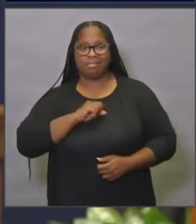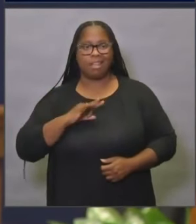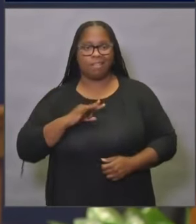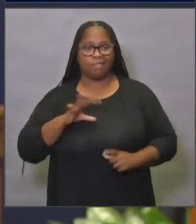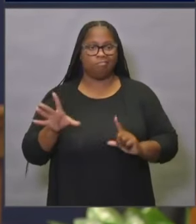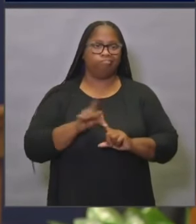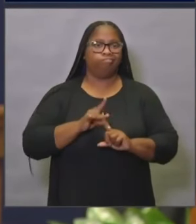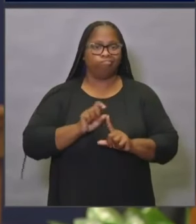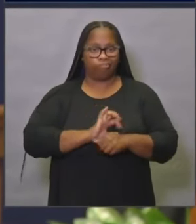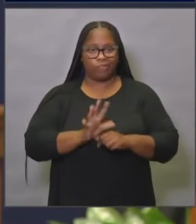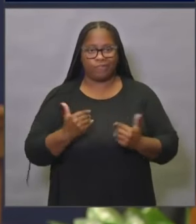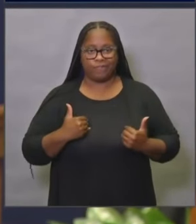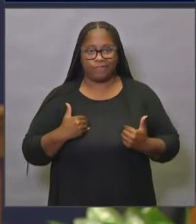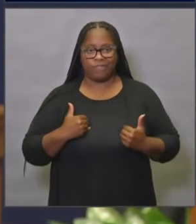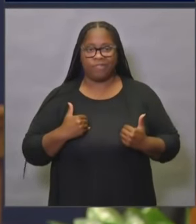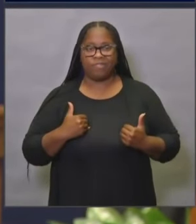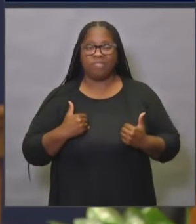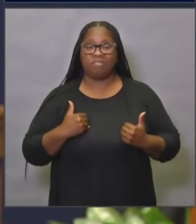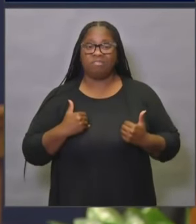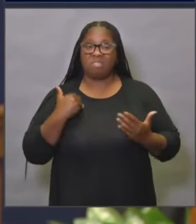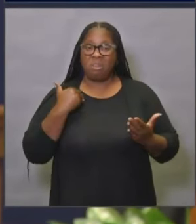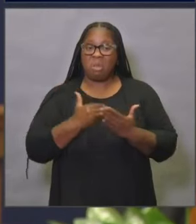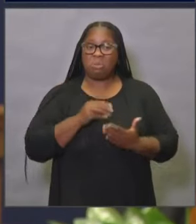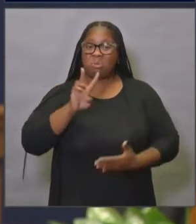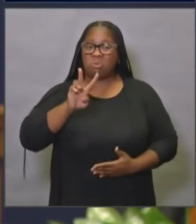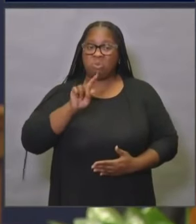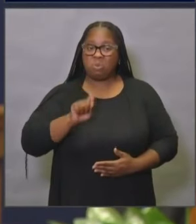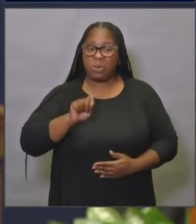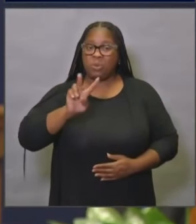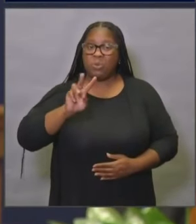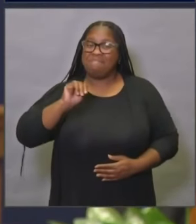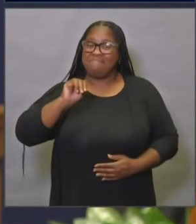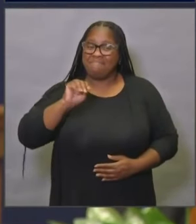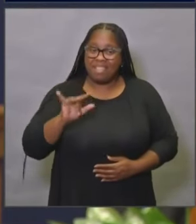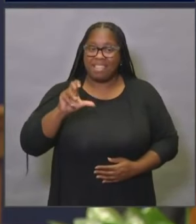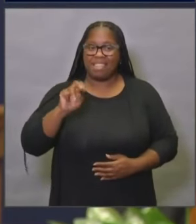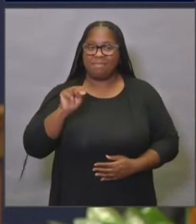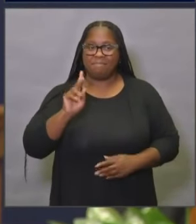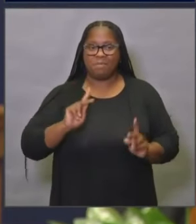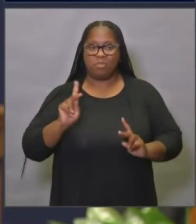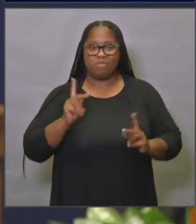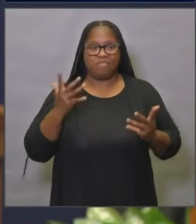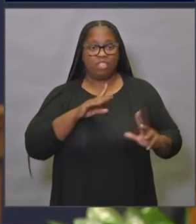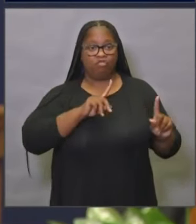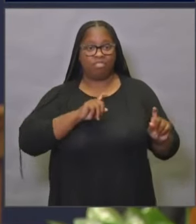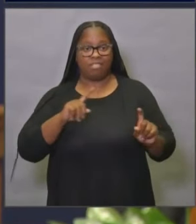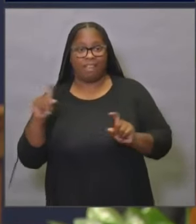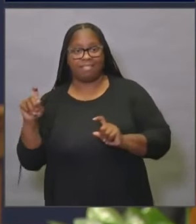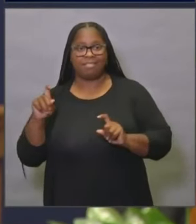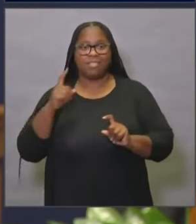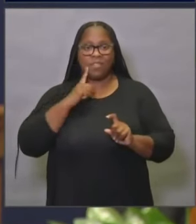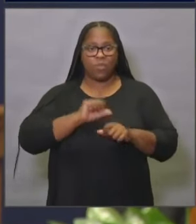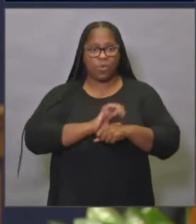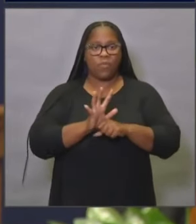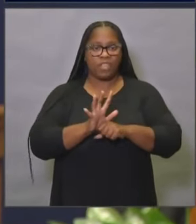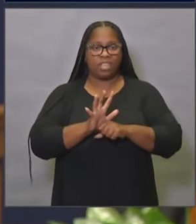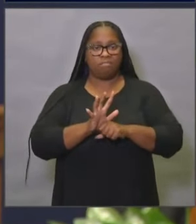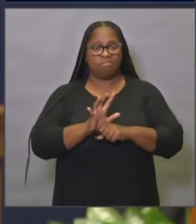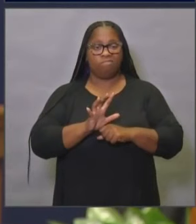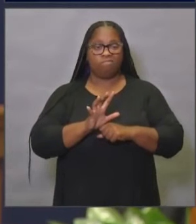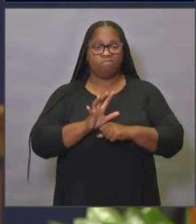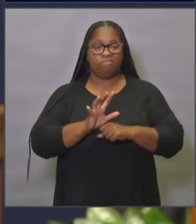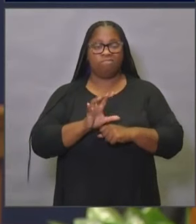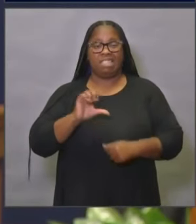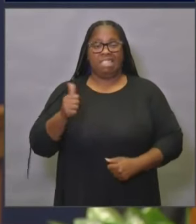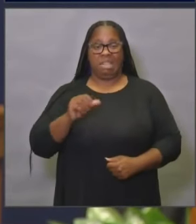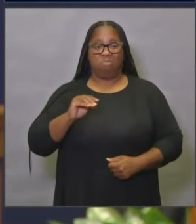Almost 2.2 billion people who have tested positive for COVID-19 have been positive, and it means about 10 percent, I